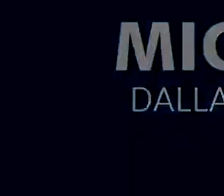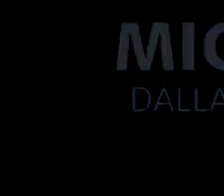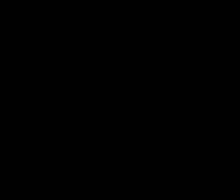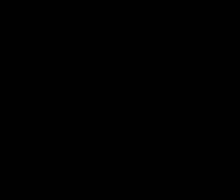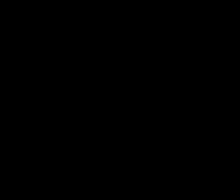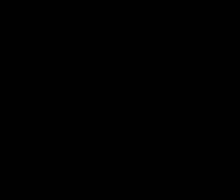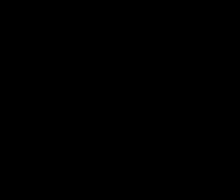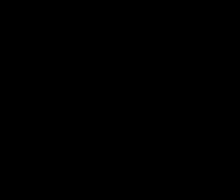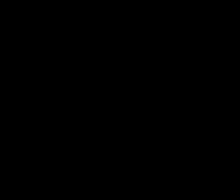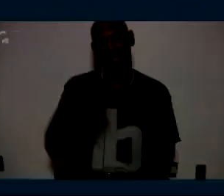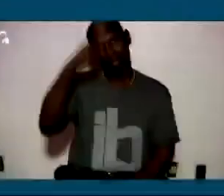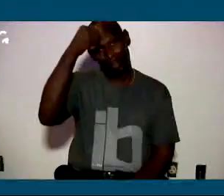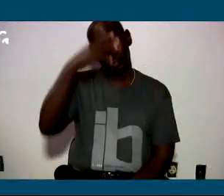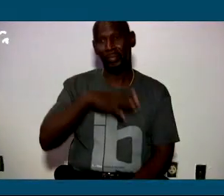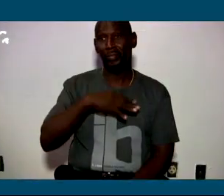Ladies and gentlemen,